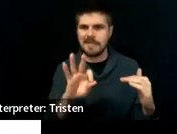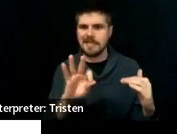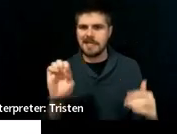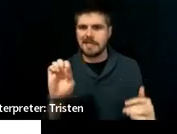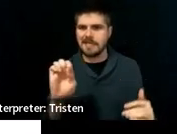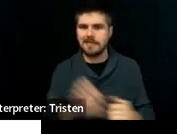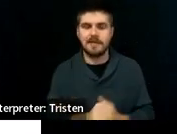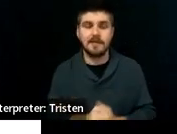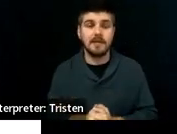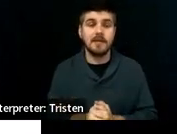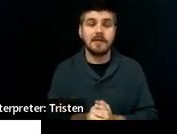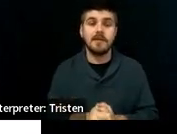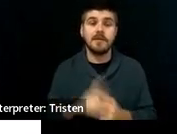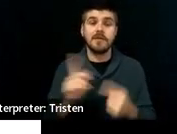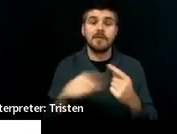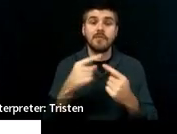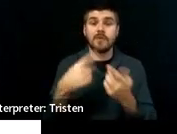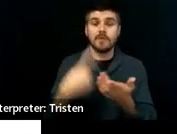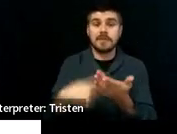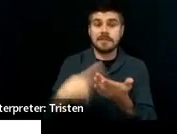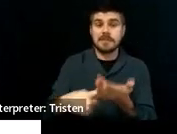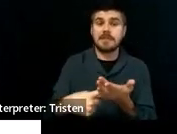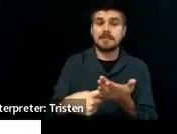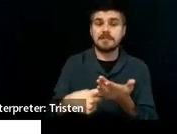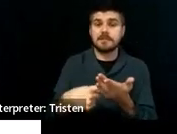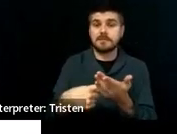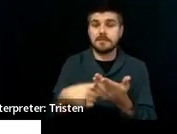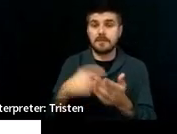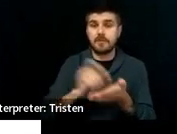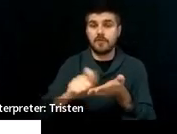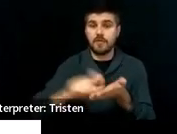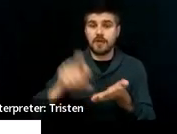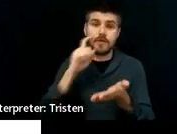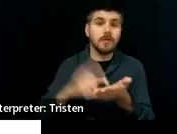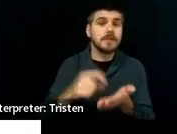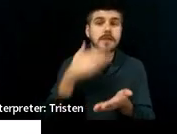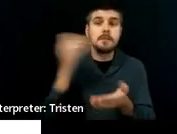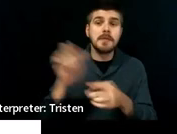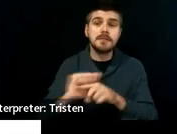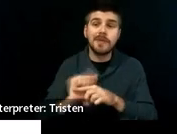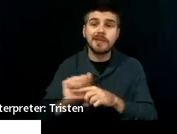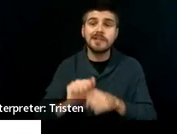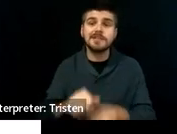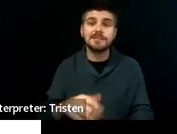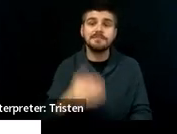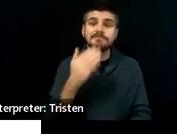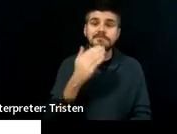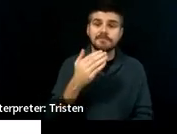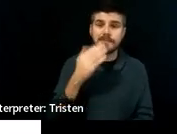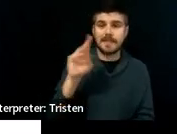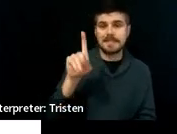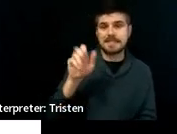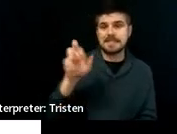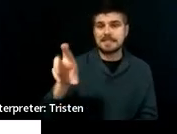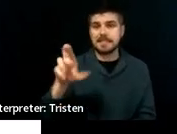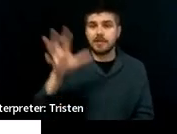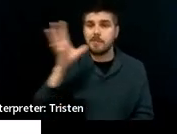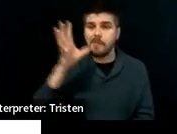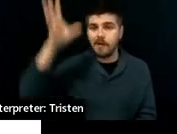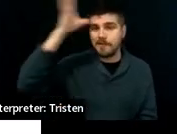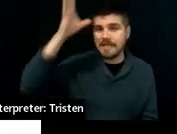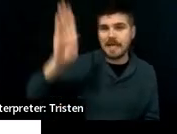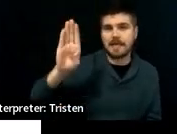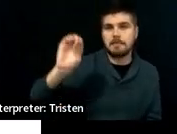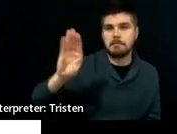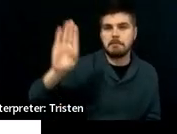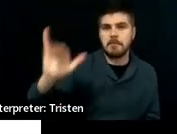When we talked about the advance written notice, best practice, dear mom, dad, and Bobby, the child is very clear that the child has